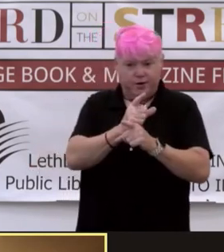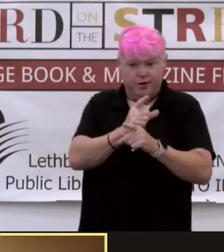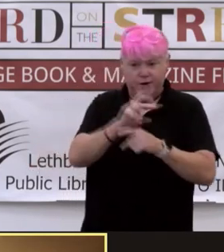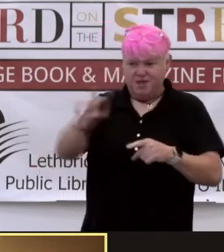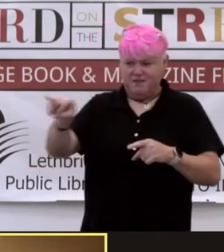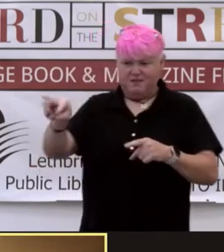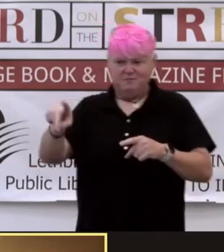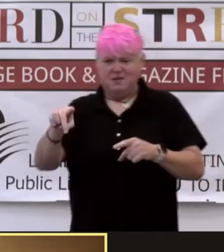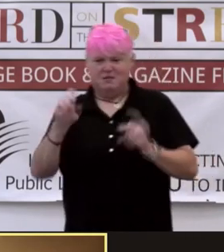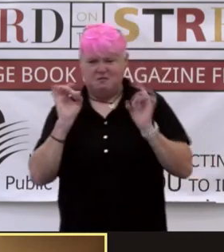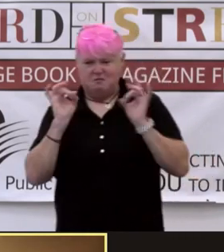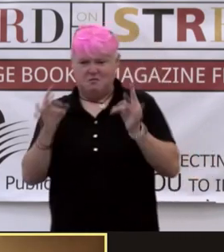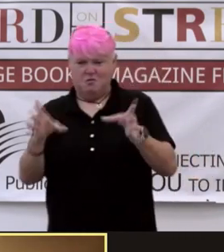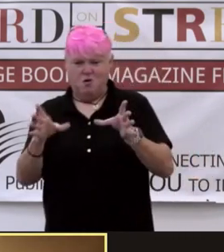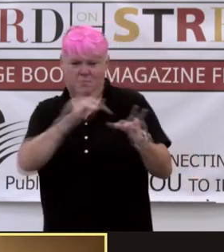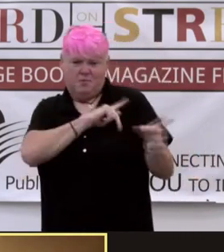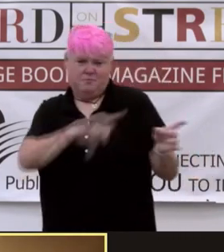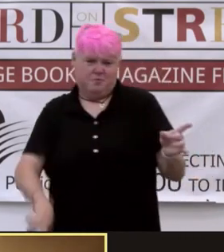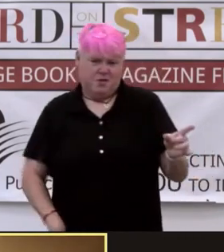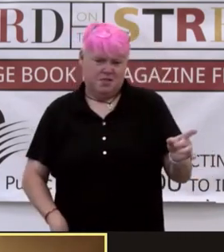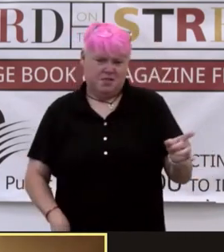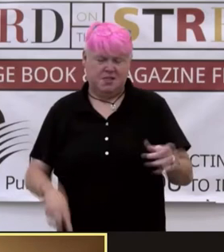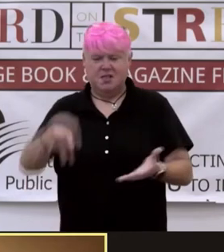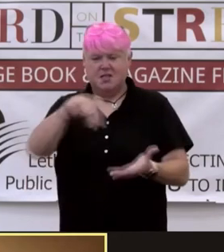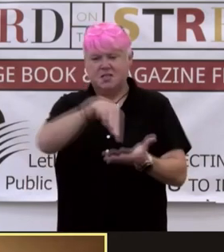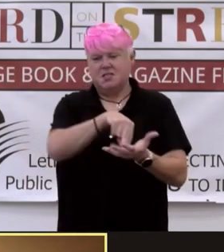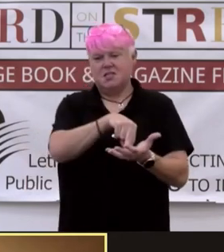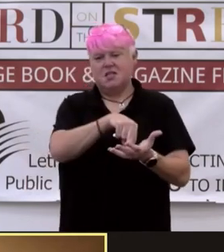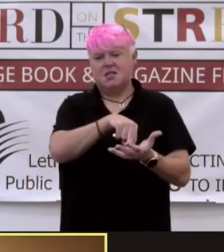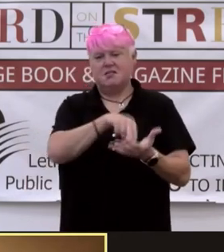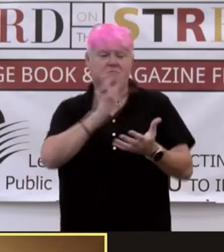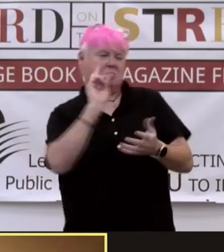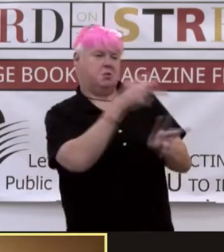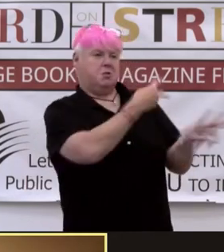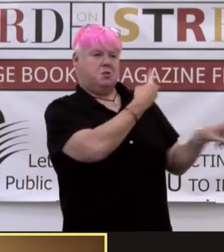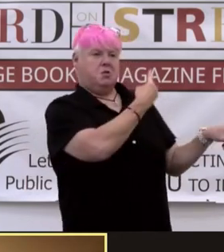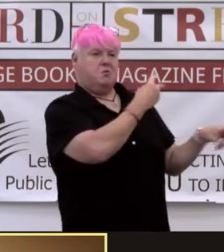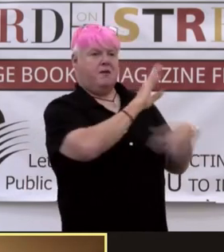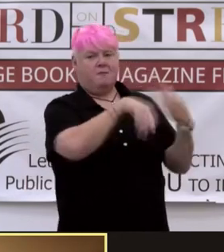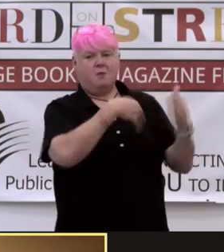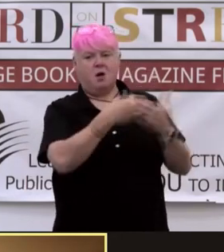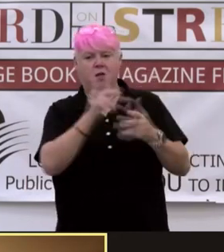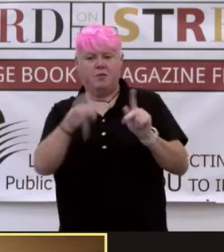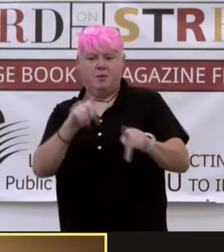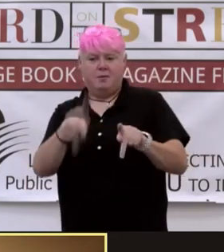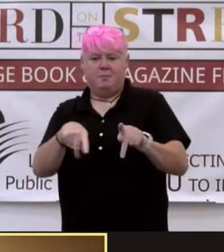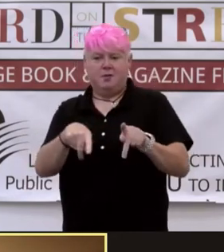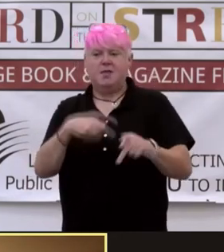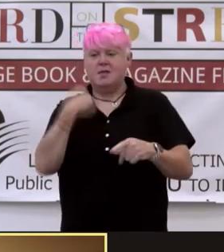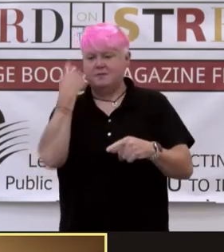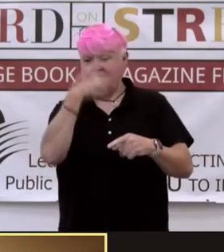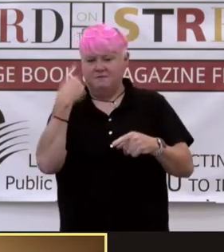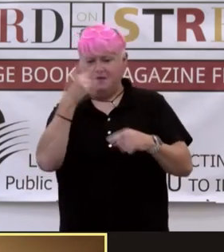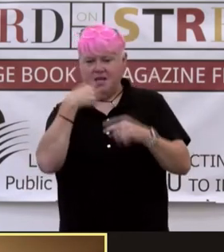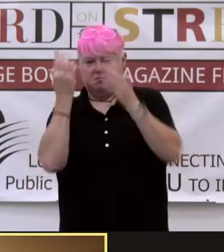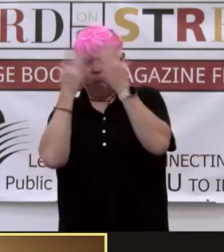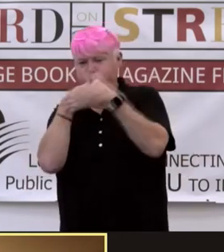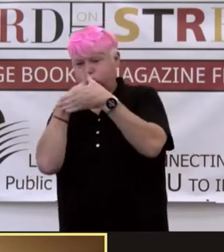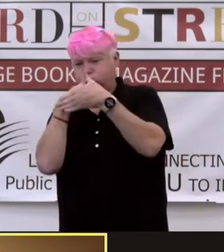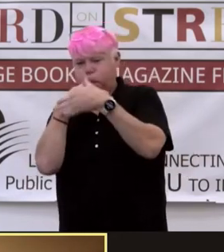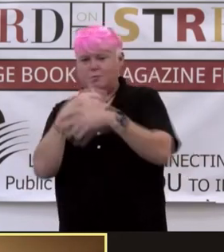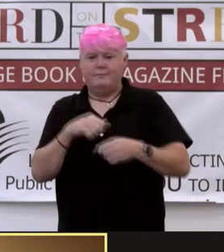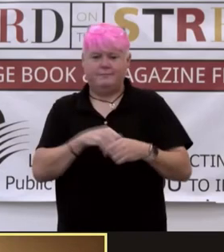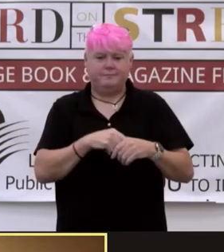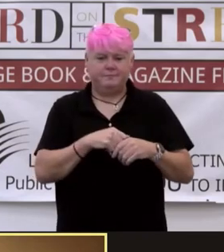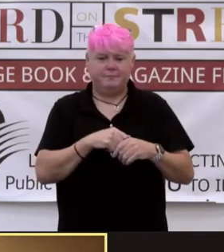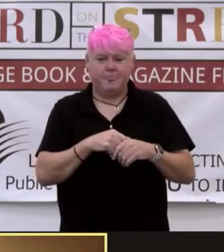prince, stands turned away from the rest of them, his face in shadow. A familiar exasperation